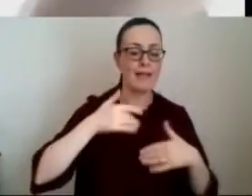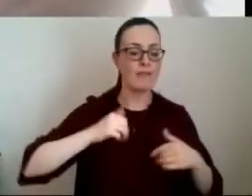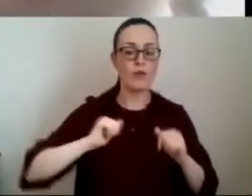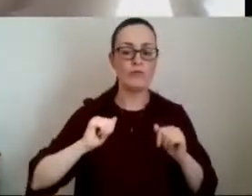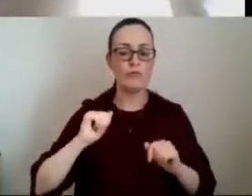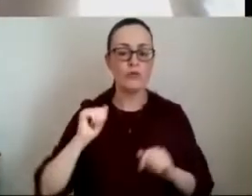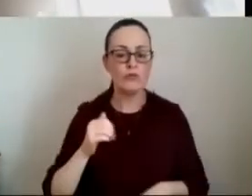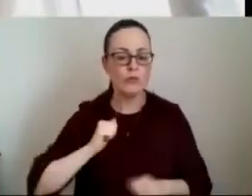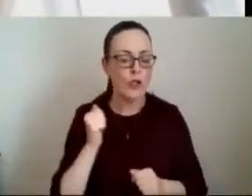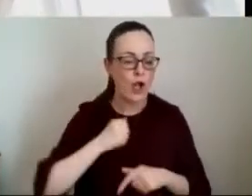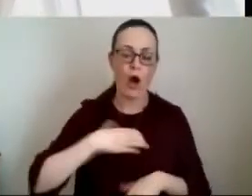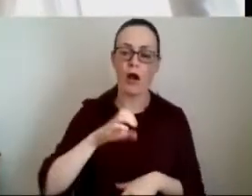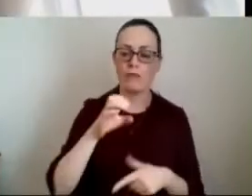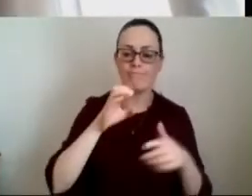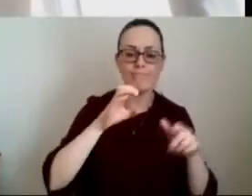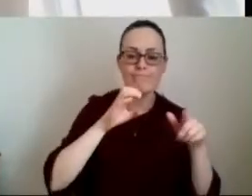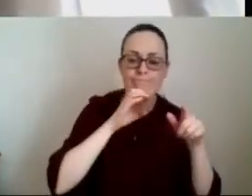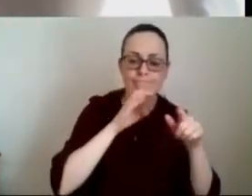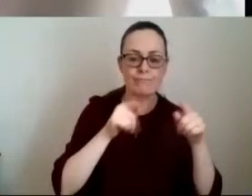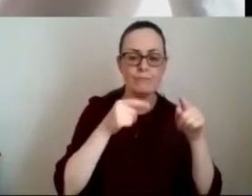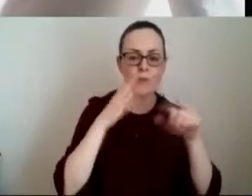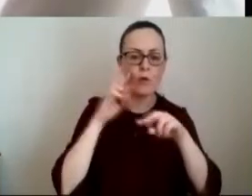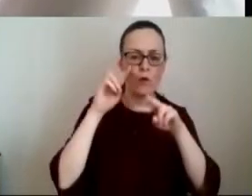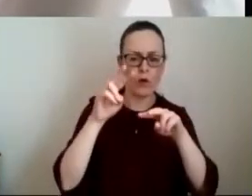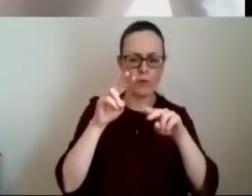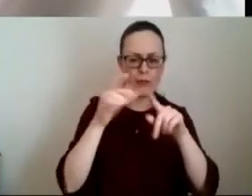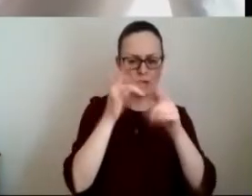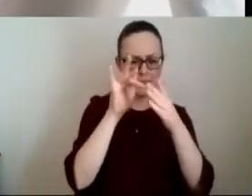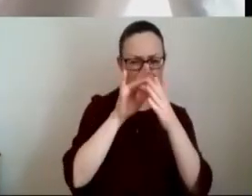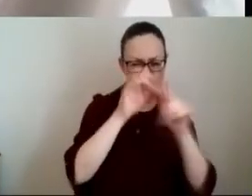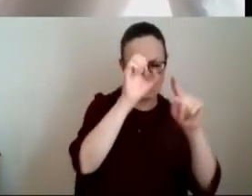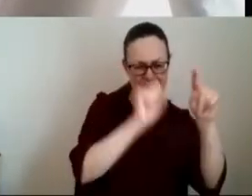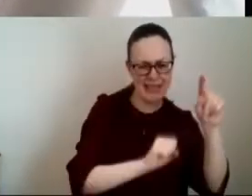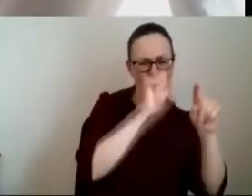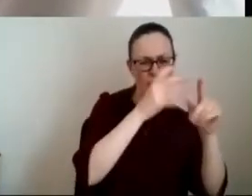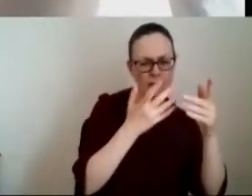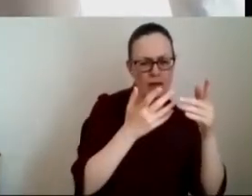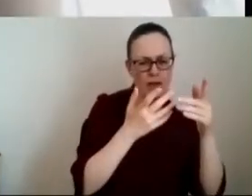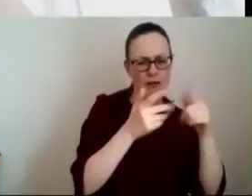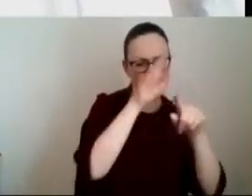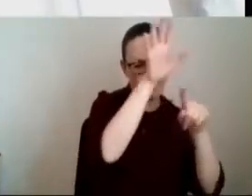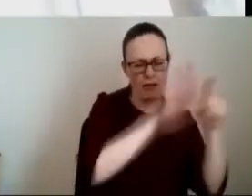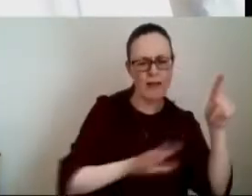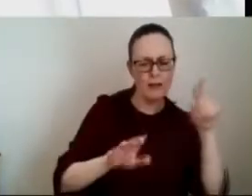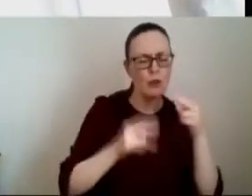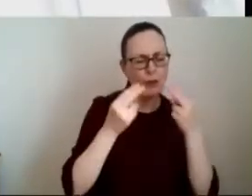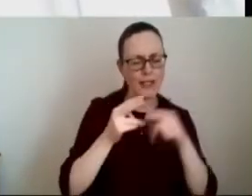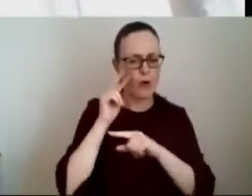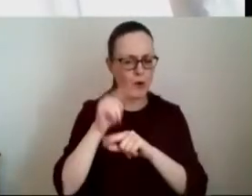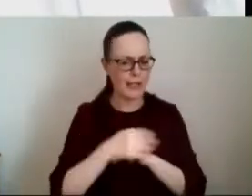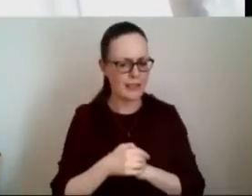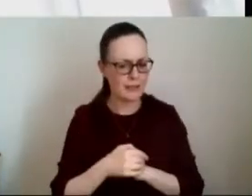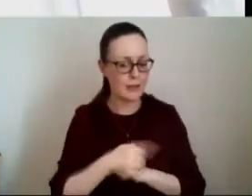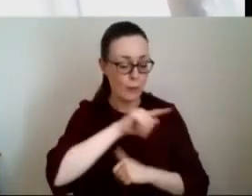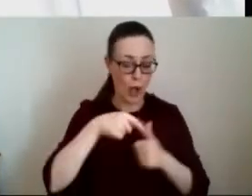you know you're you're looking at the center south of the country and and i suppose that's something we want to look at from cancer trials ireland point of view we already